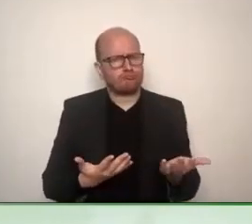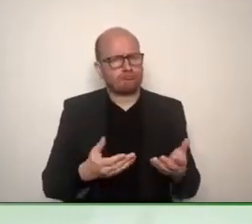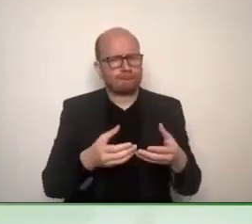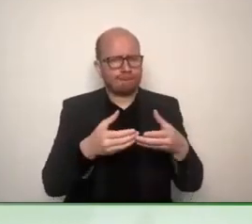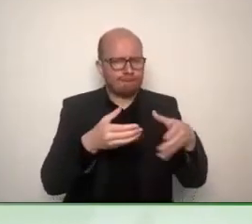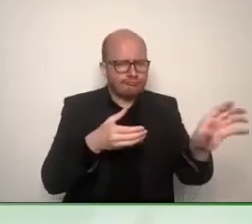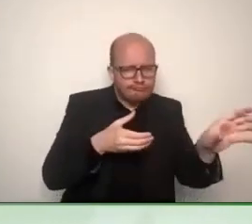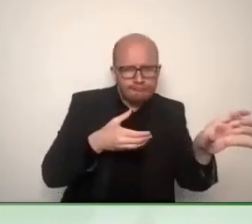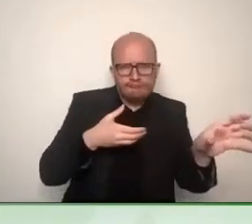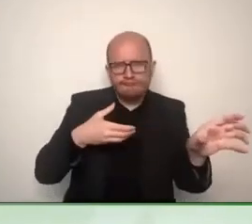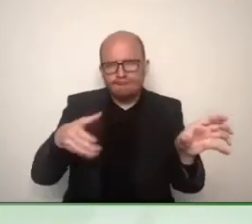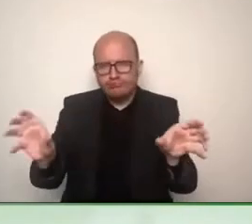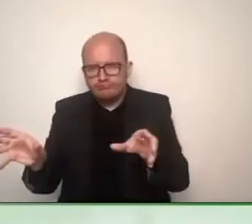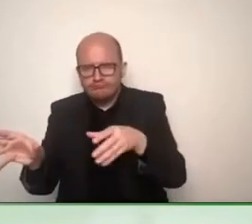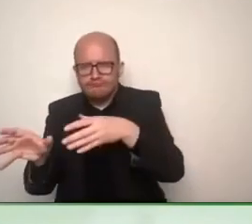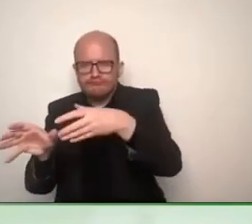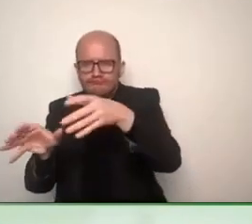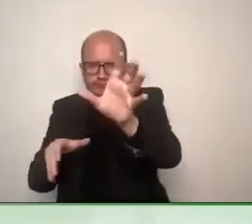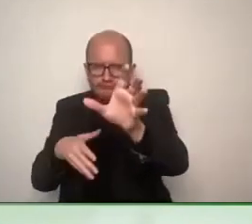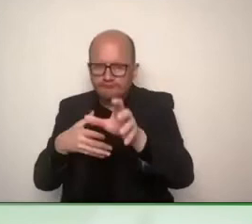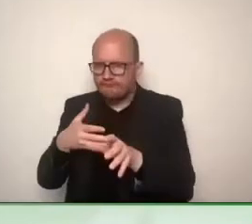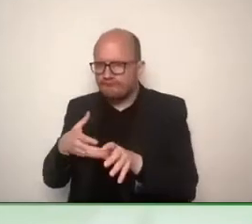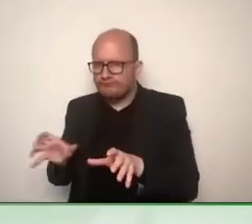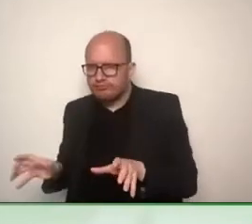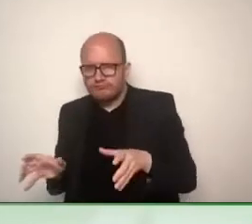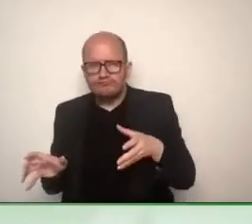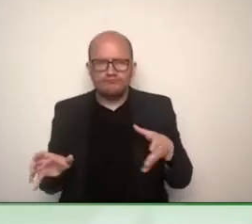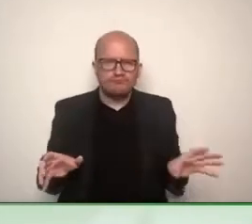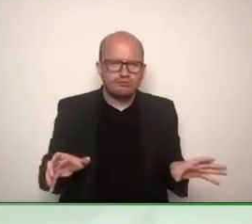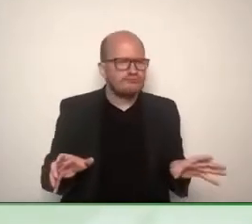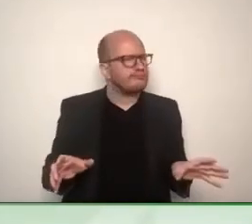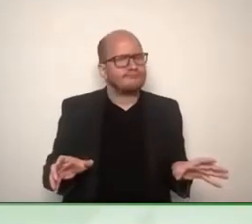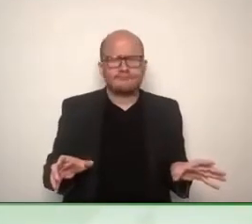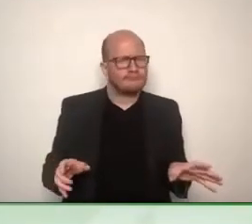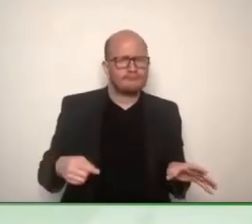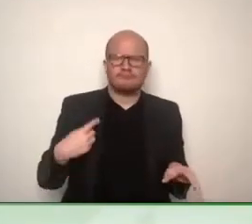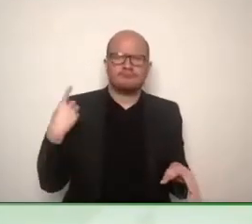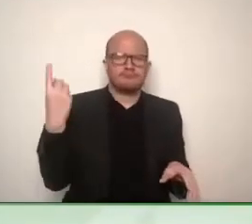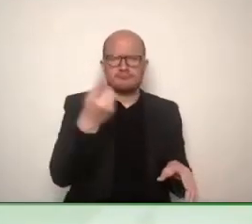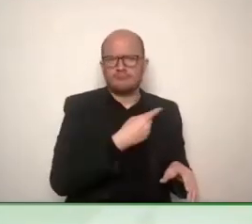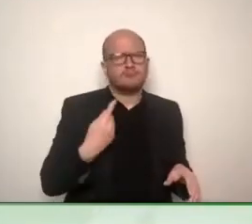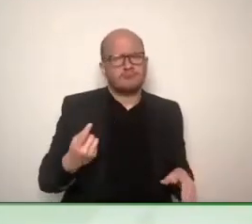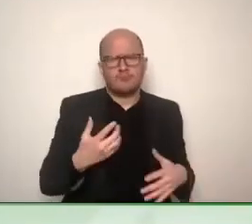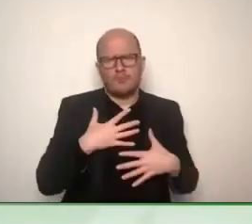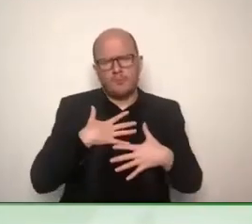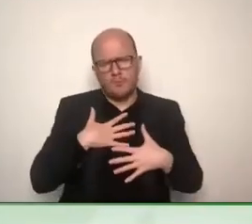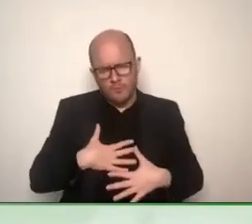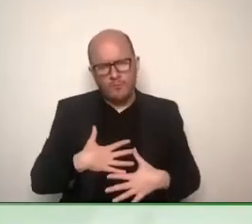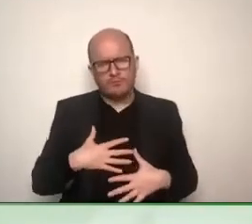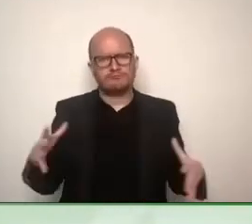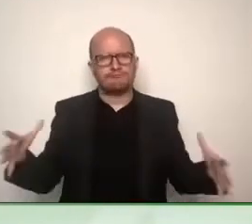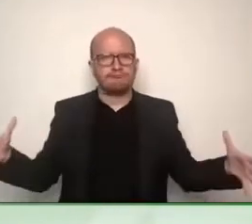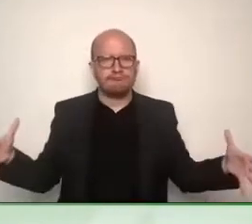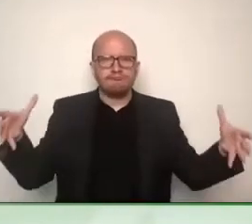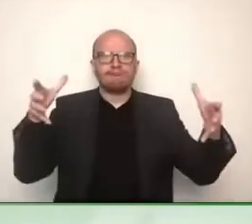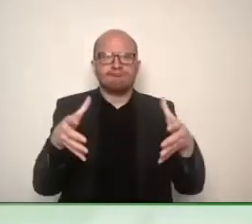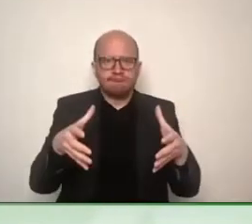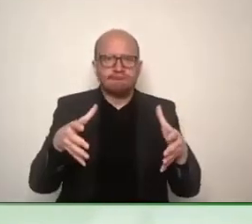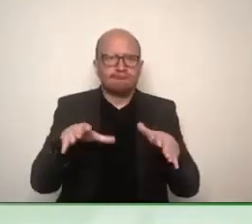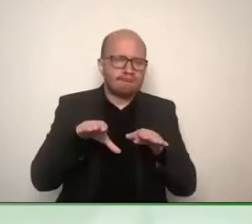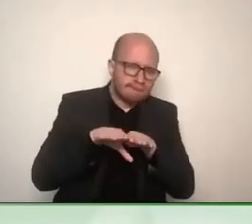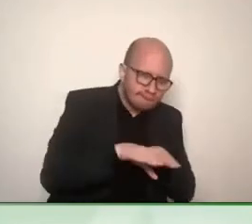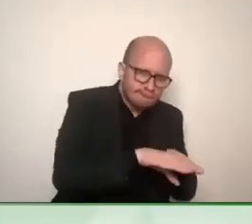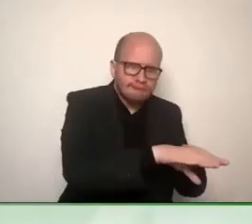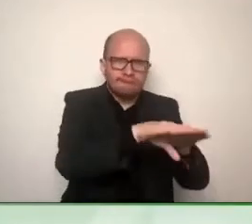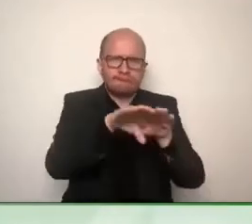global quality criteria, guidelines, standards, if you wish, about what are the minimal criteria for